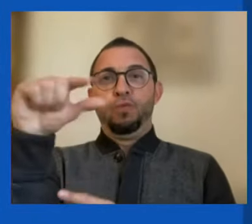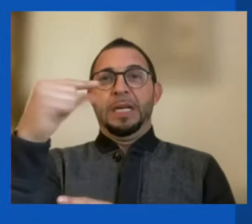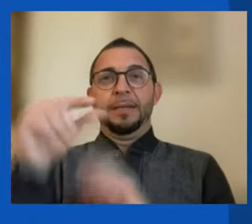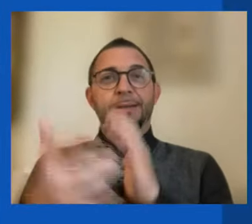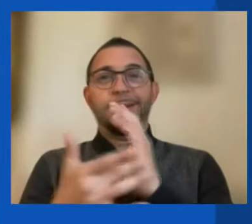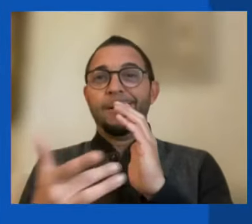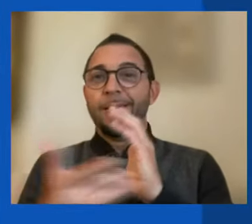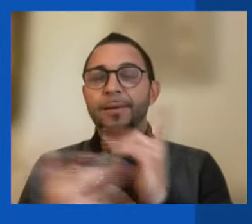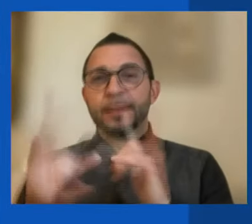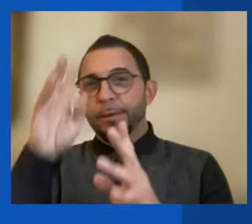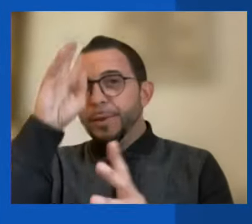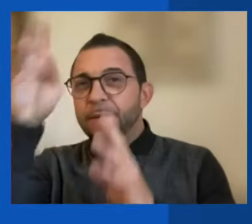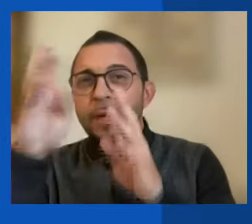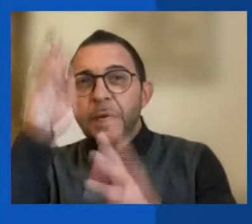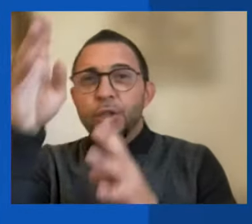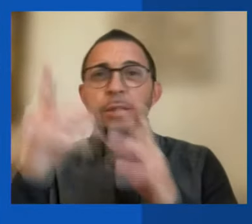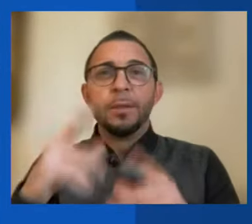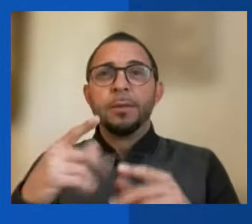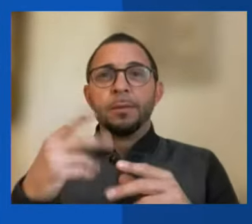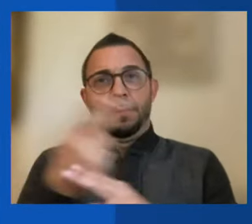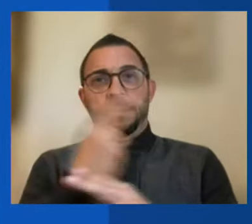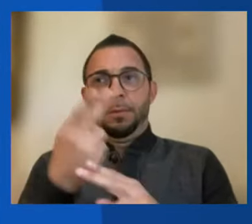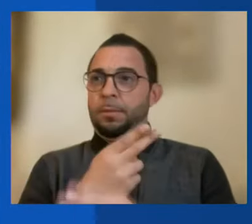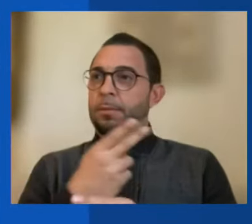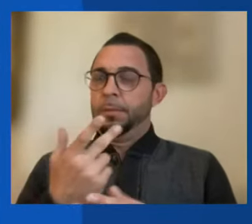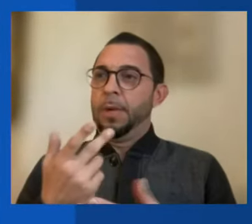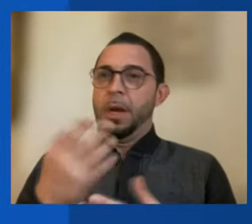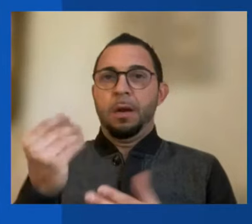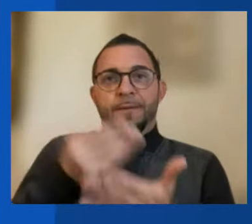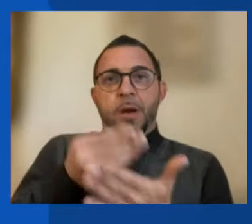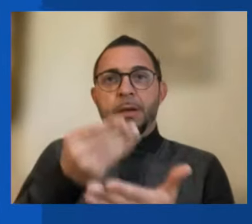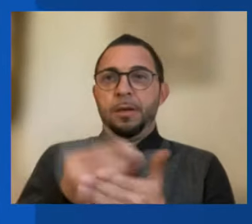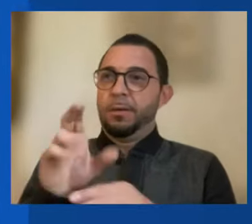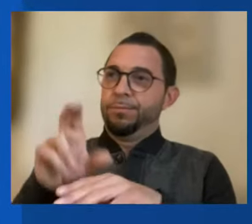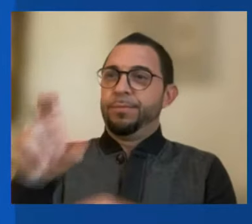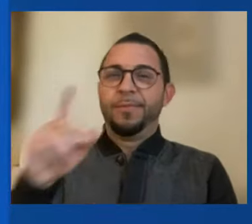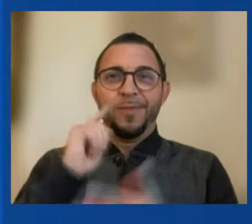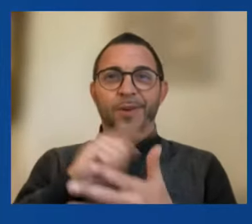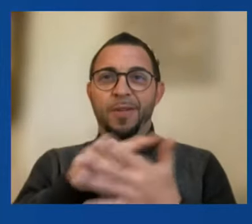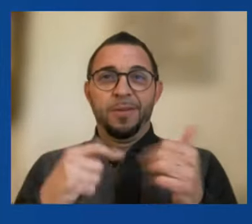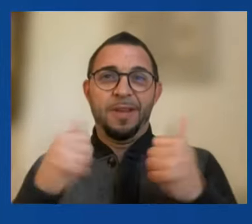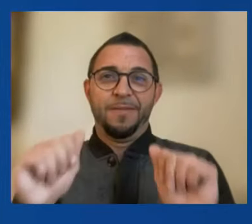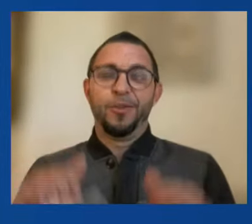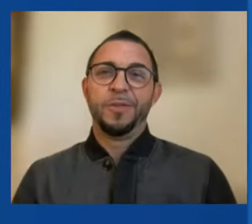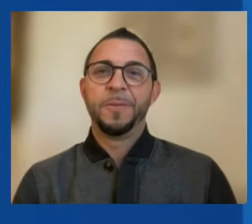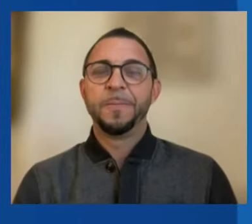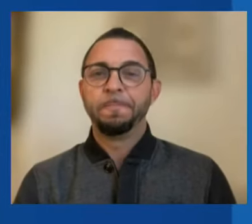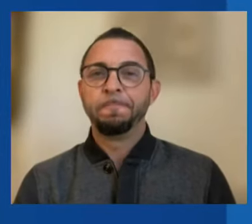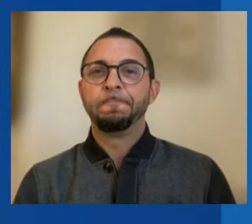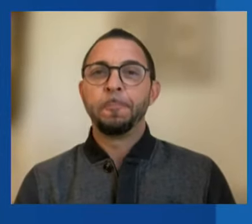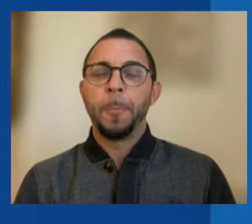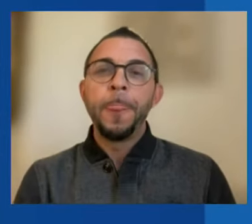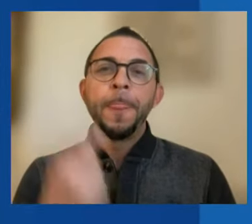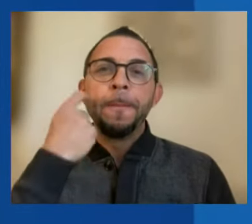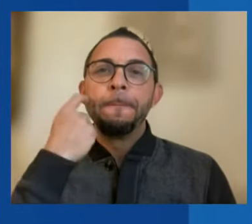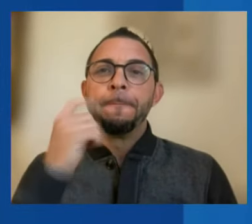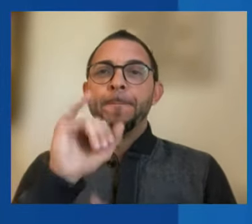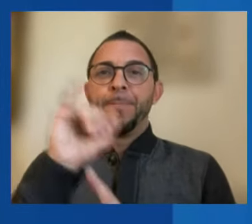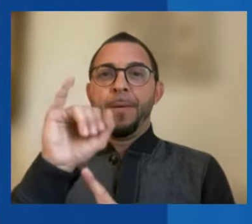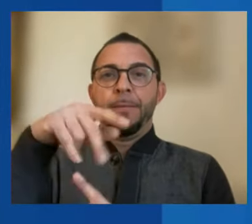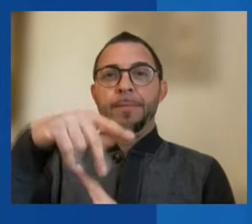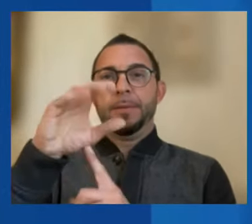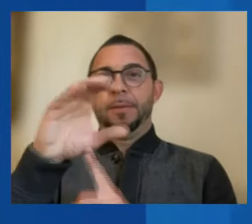innovation and adoption, and funding for those efforts. The recent IPCC reports